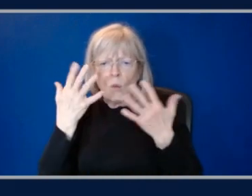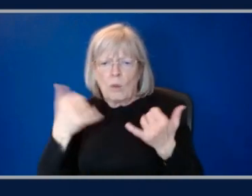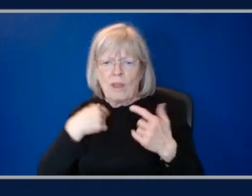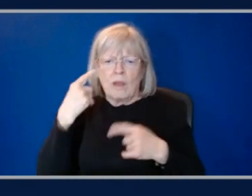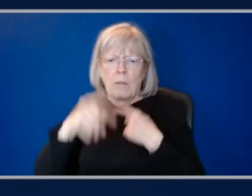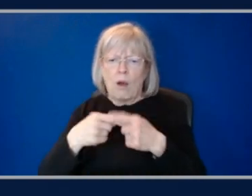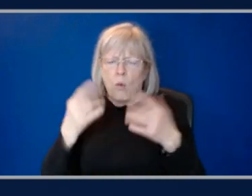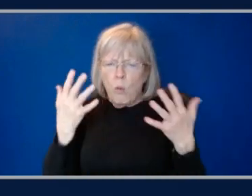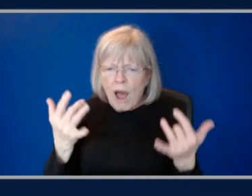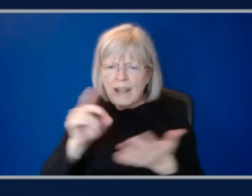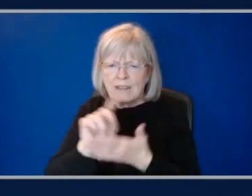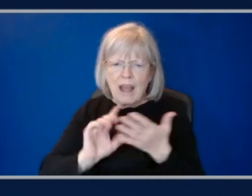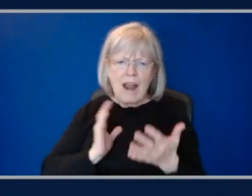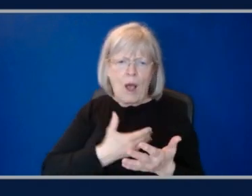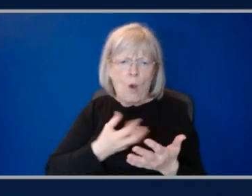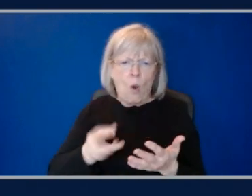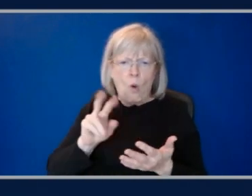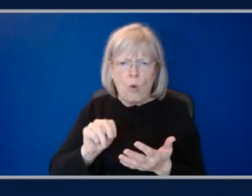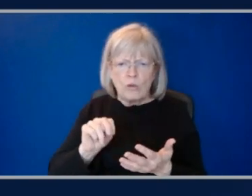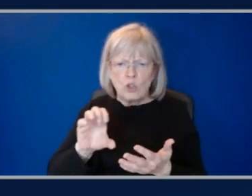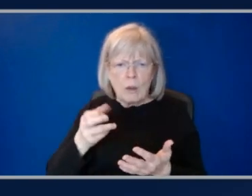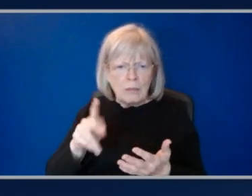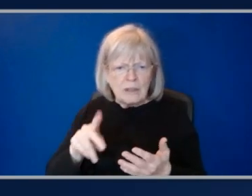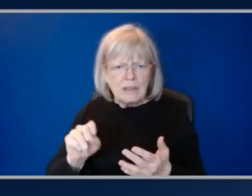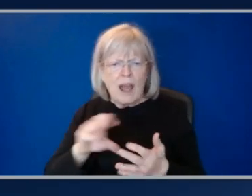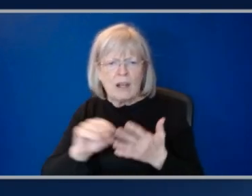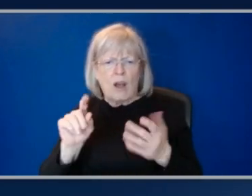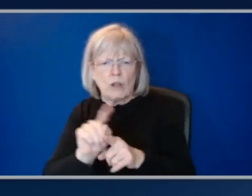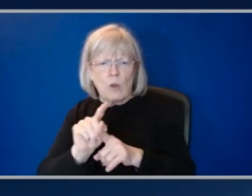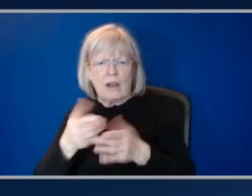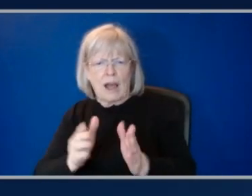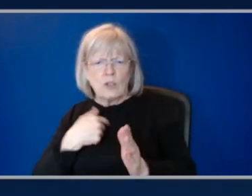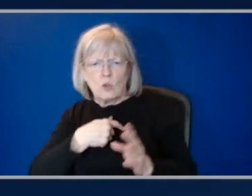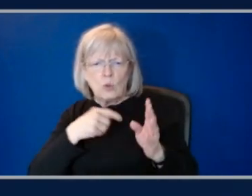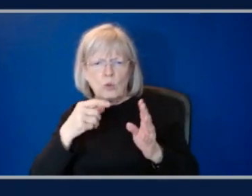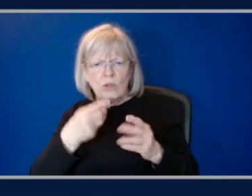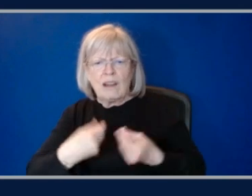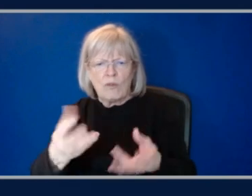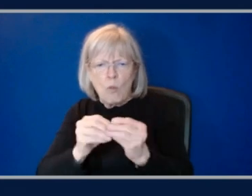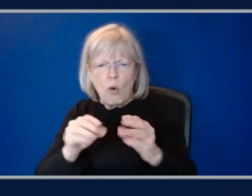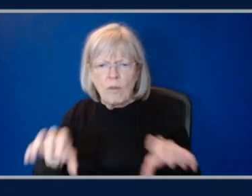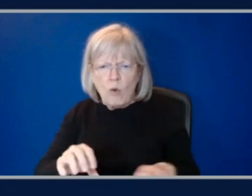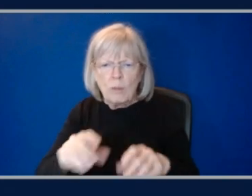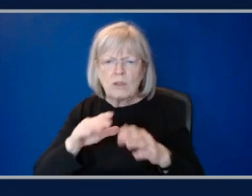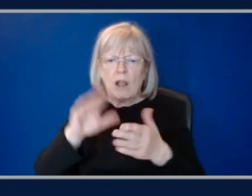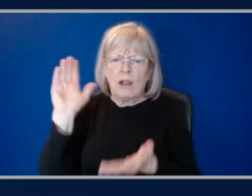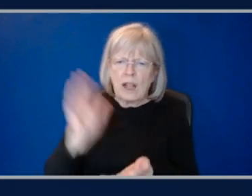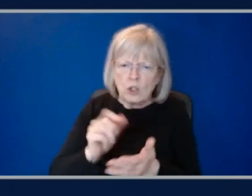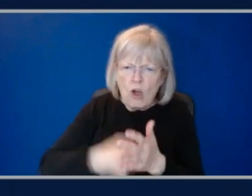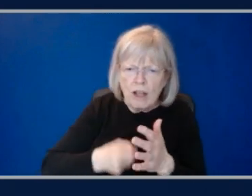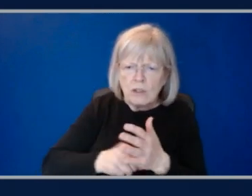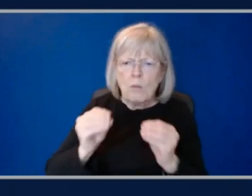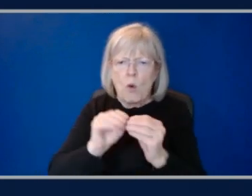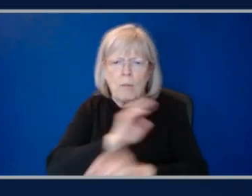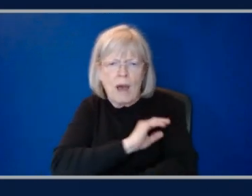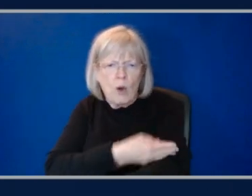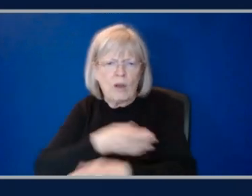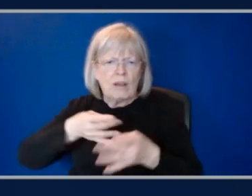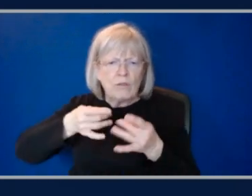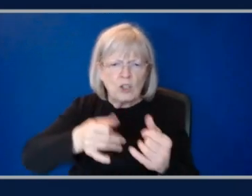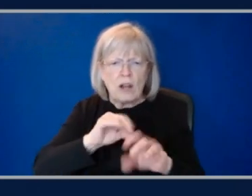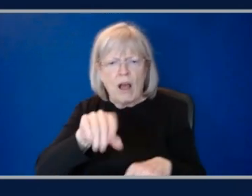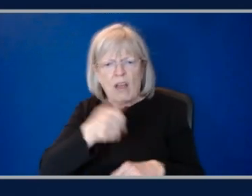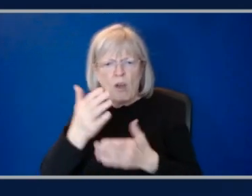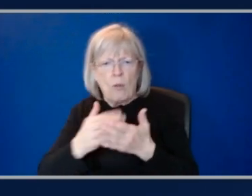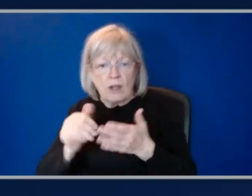AI workloads. And then when you think about some other parts of it, it allows us to innovate faster as well, right? When we have control over the supply chain, where we can bring on